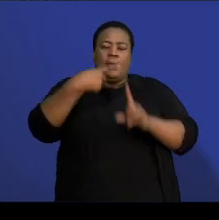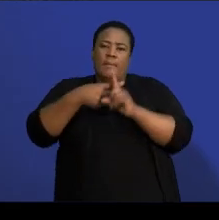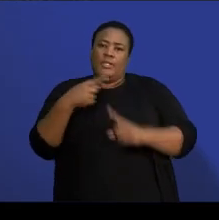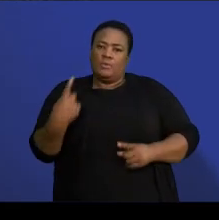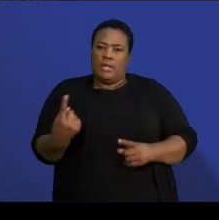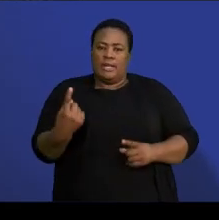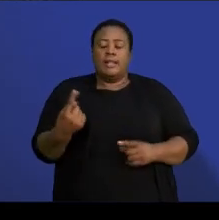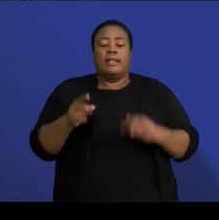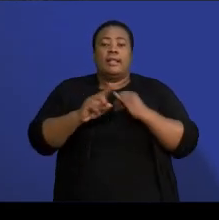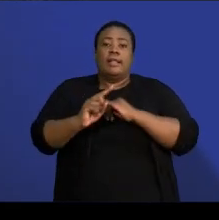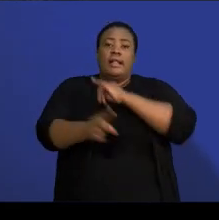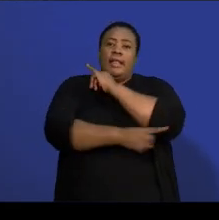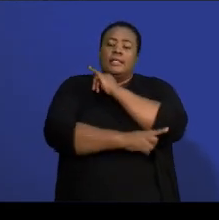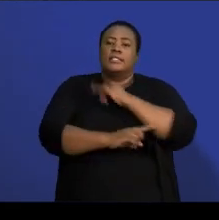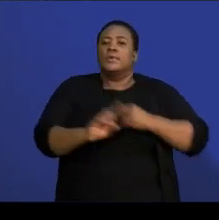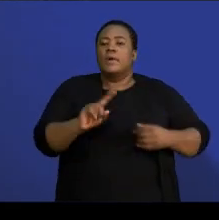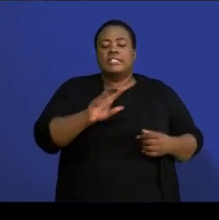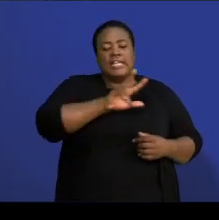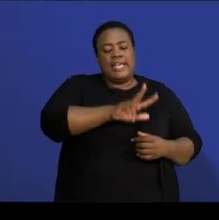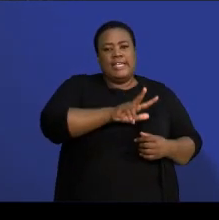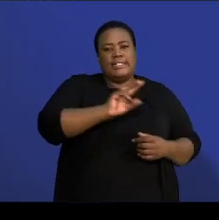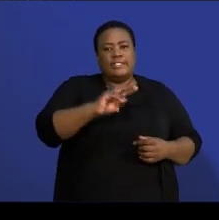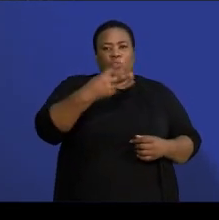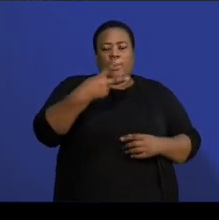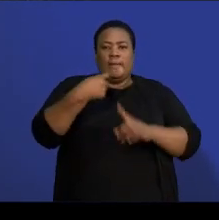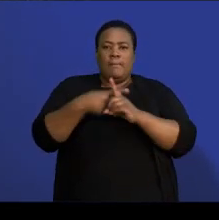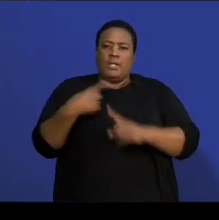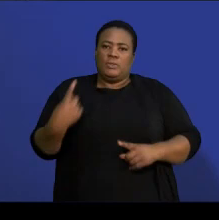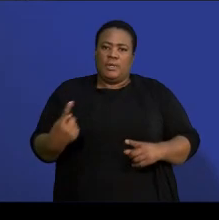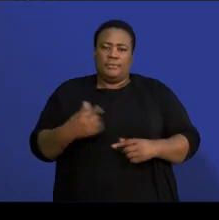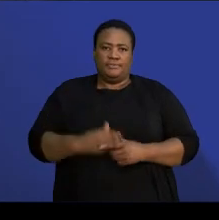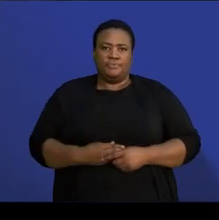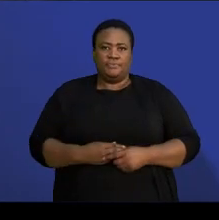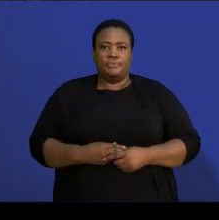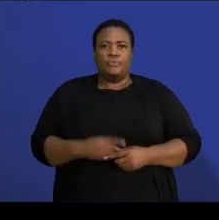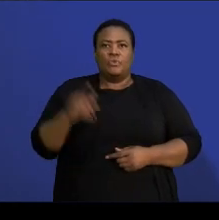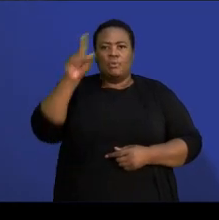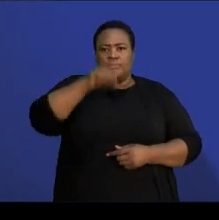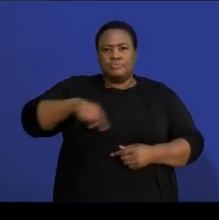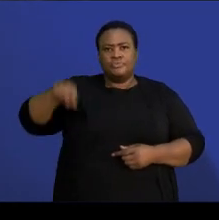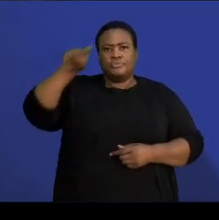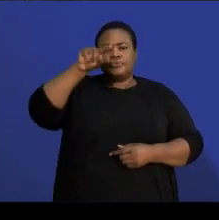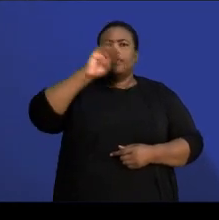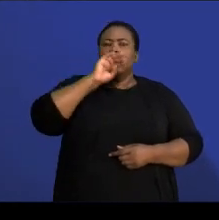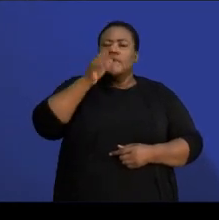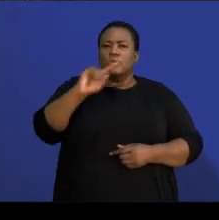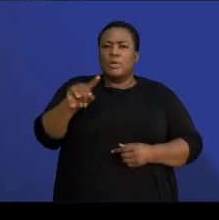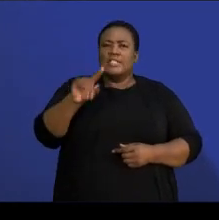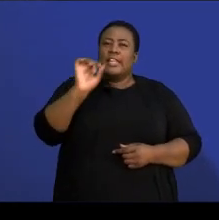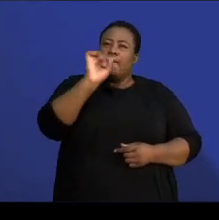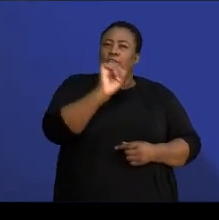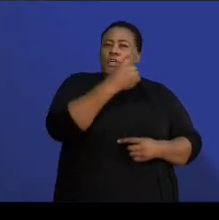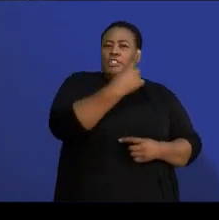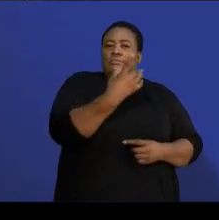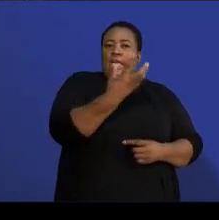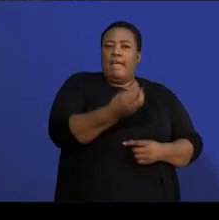then lastly, it will be 8 squared plus 1. So what this means is the very first one that I have there will